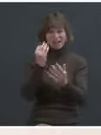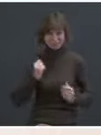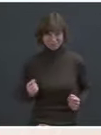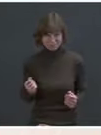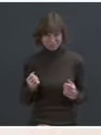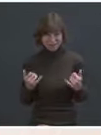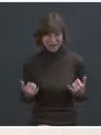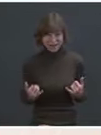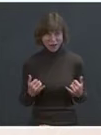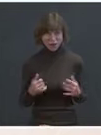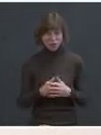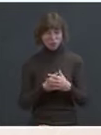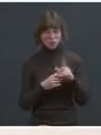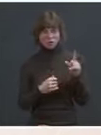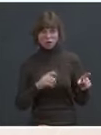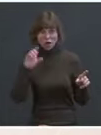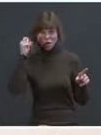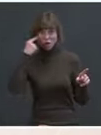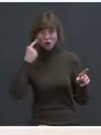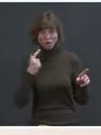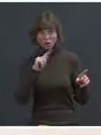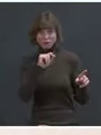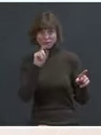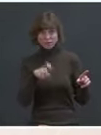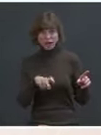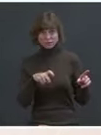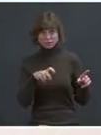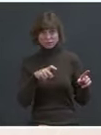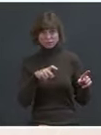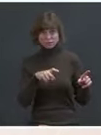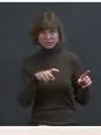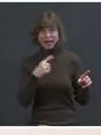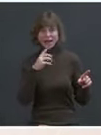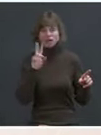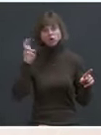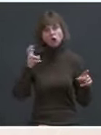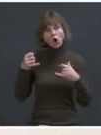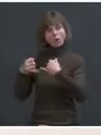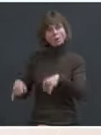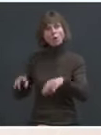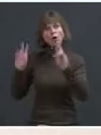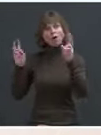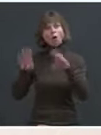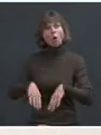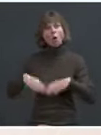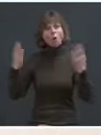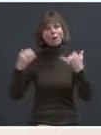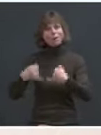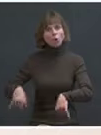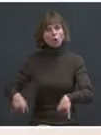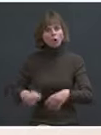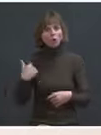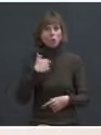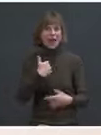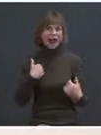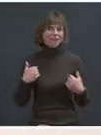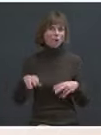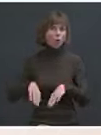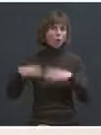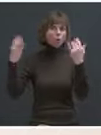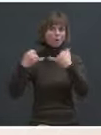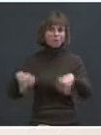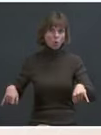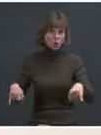One, Governor Abbott has referred to what's happening at the border as open borders, as us having an open borders policy. That is